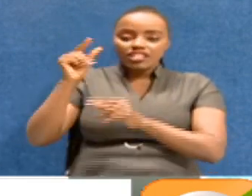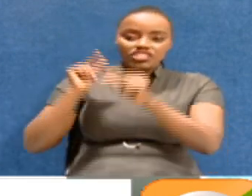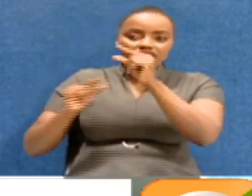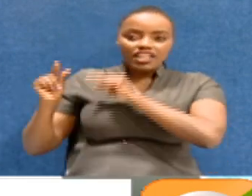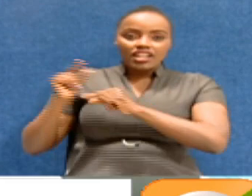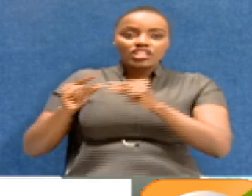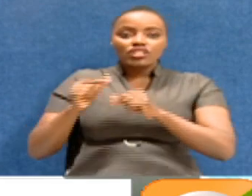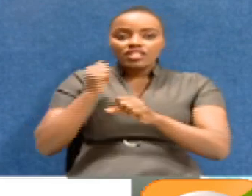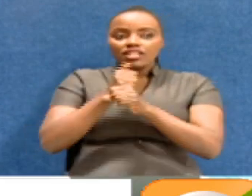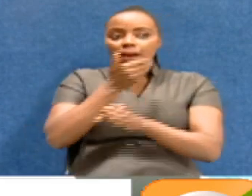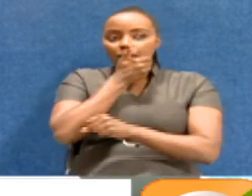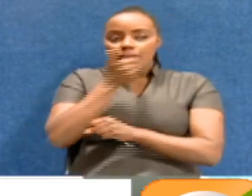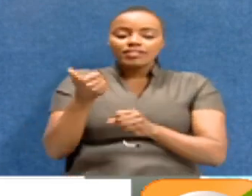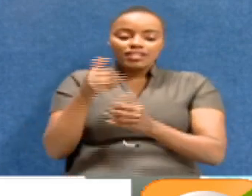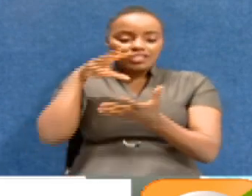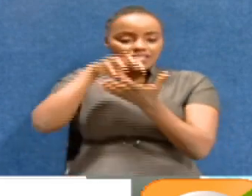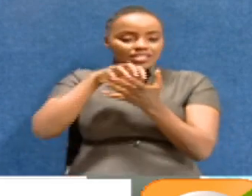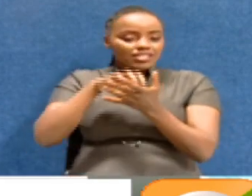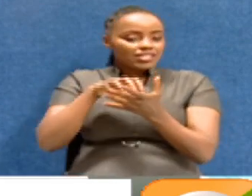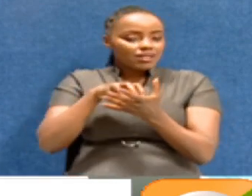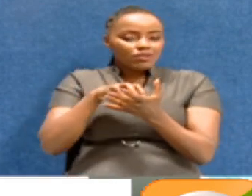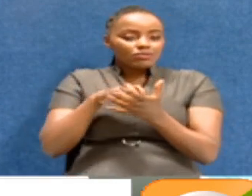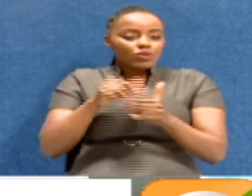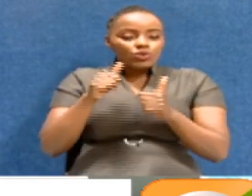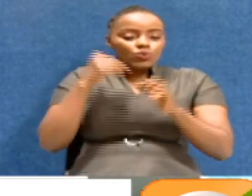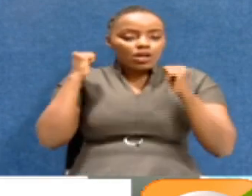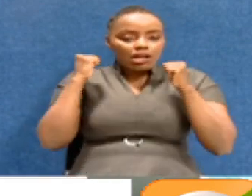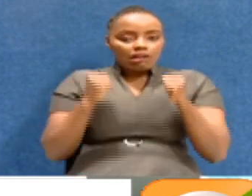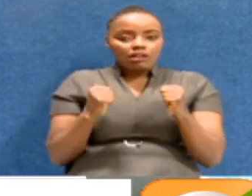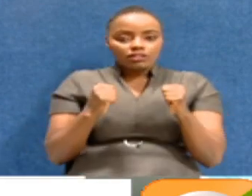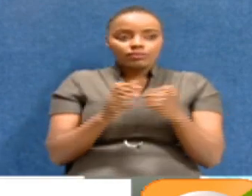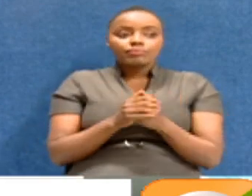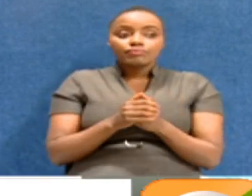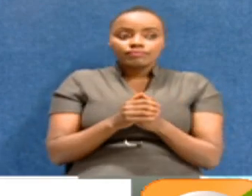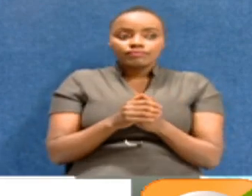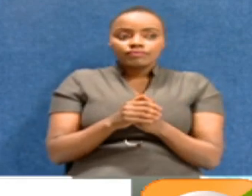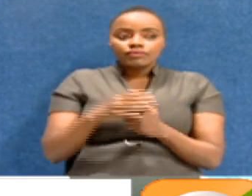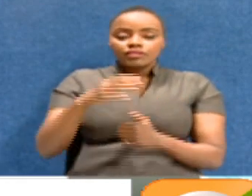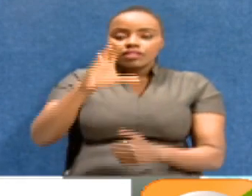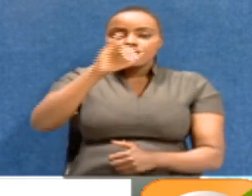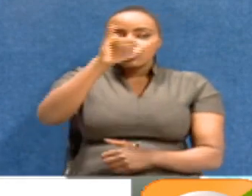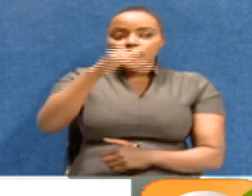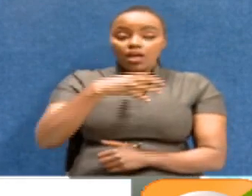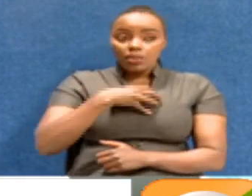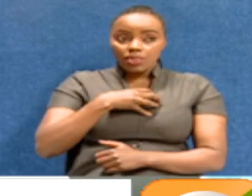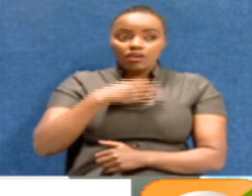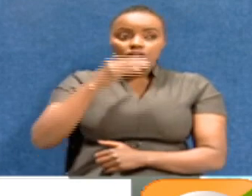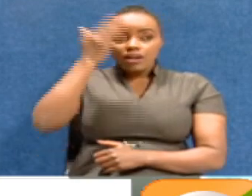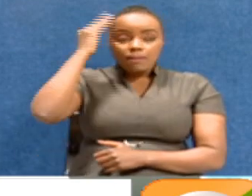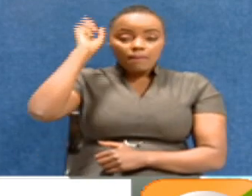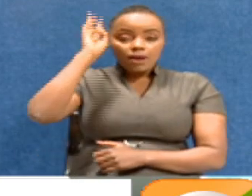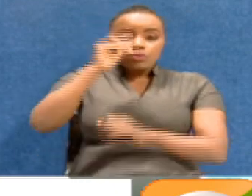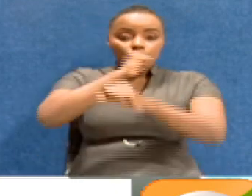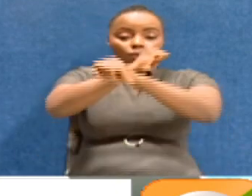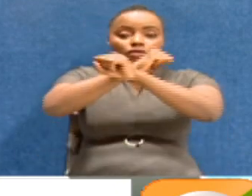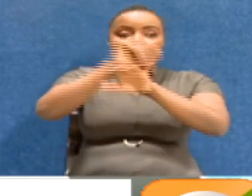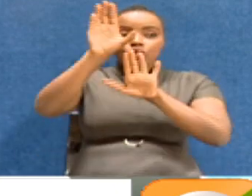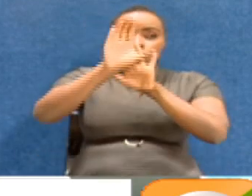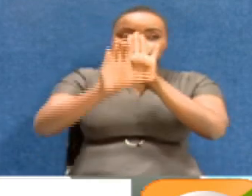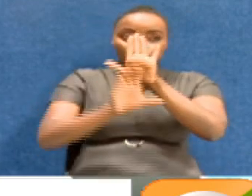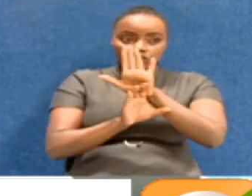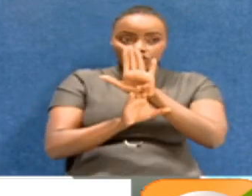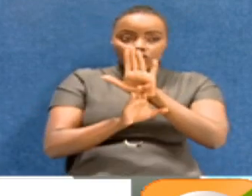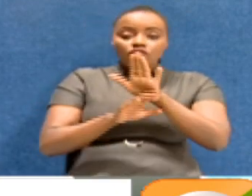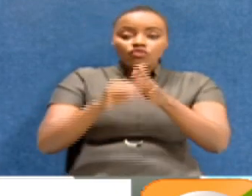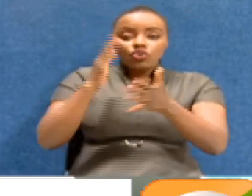best under undesirable circumstances. All right. Kipleting Manuela says, Retard CJ Maraga will be remembered for defending a constitution